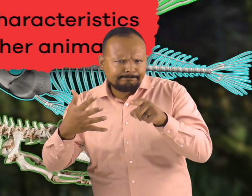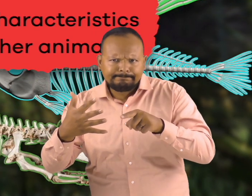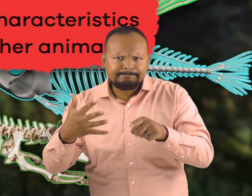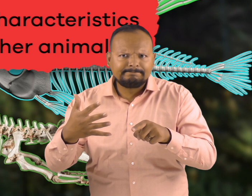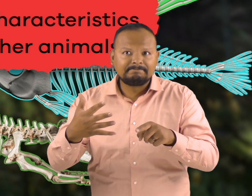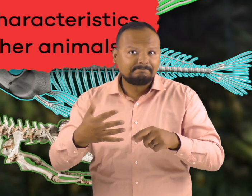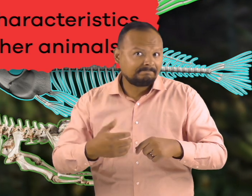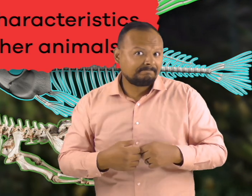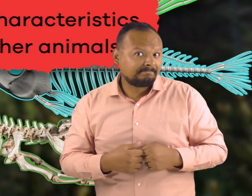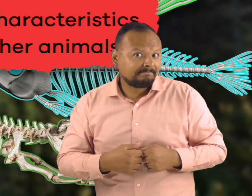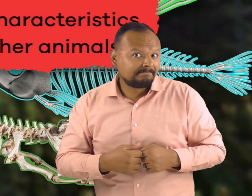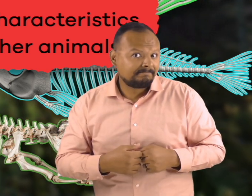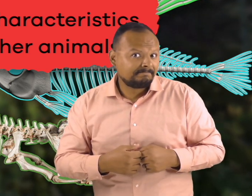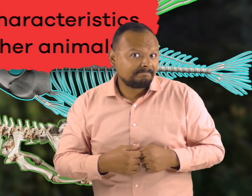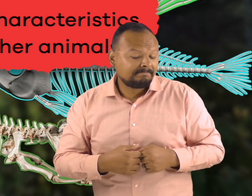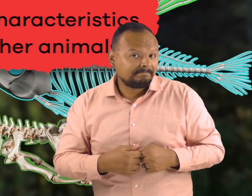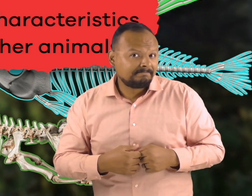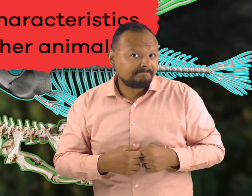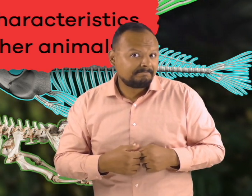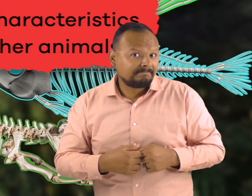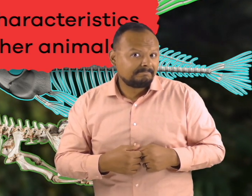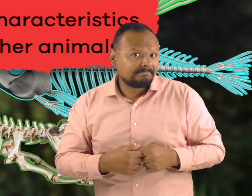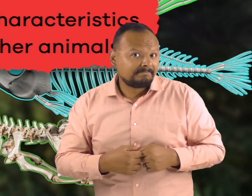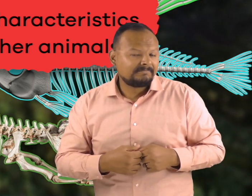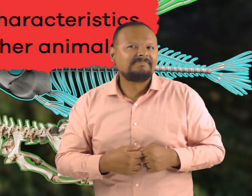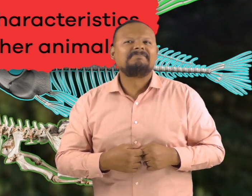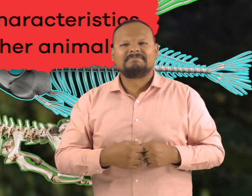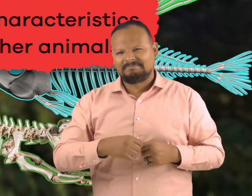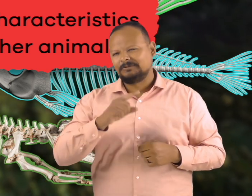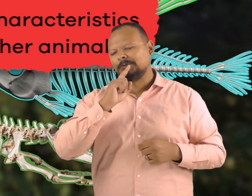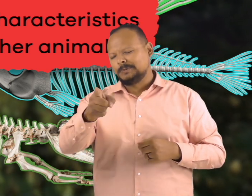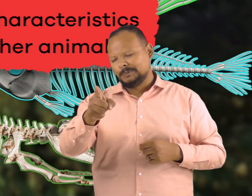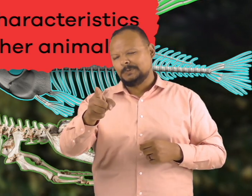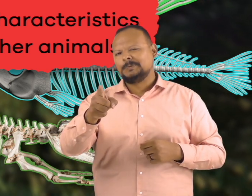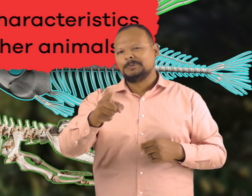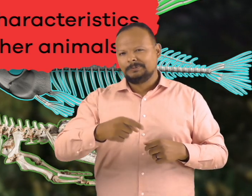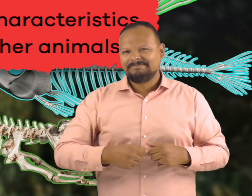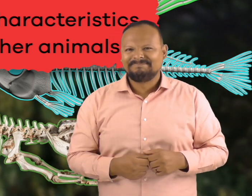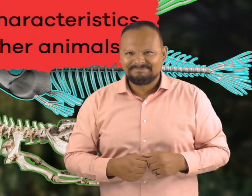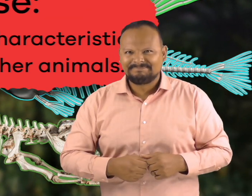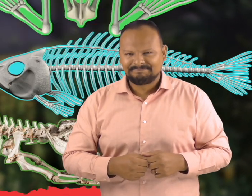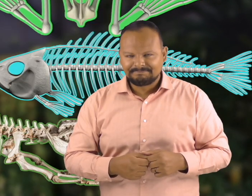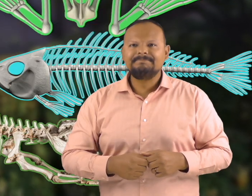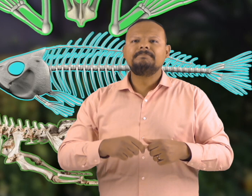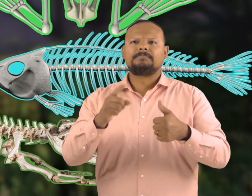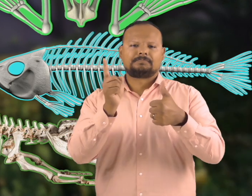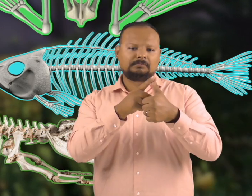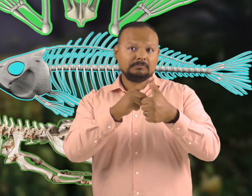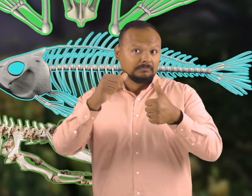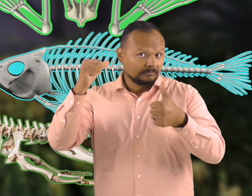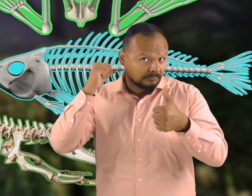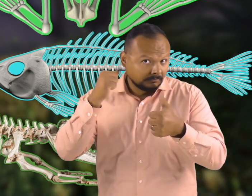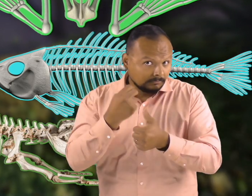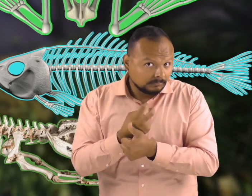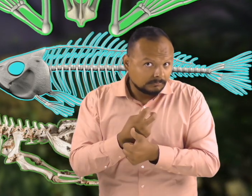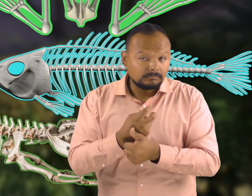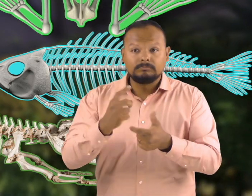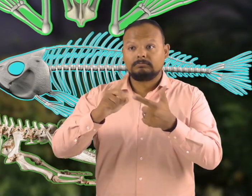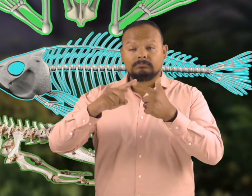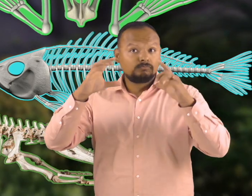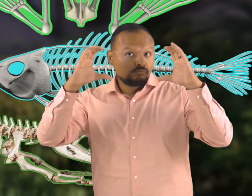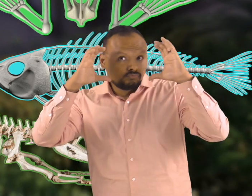characteristics that set them apart from other animals. True! These